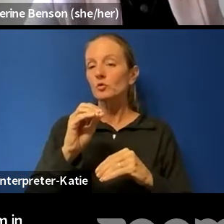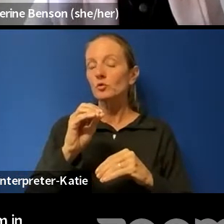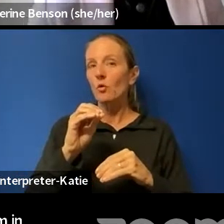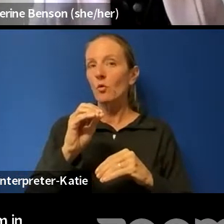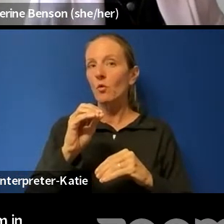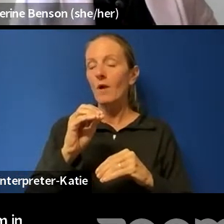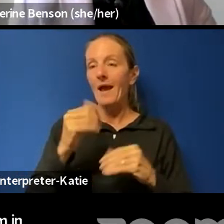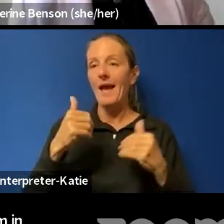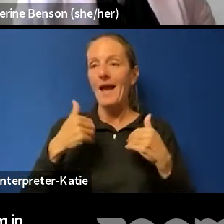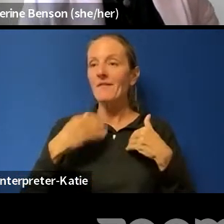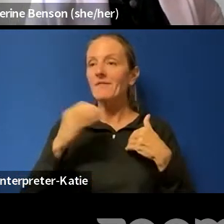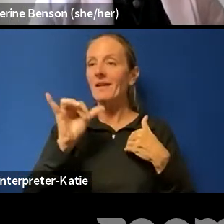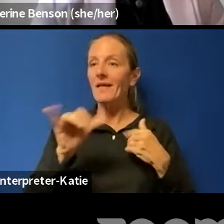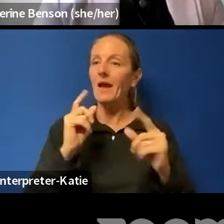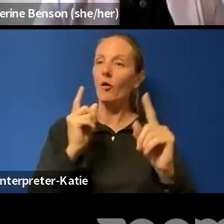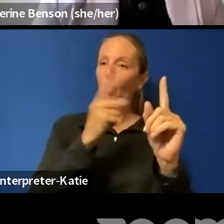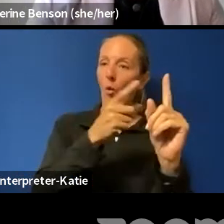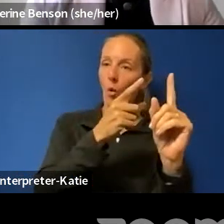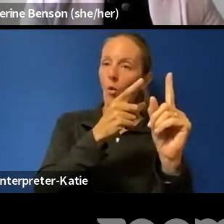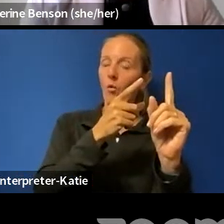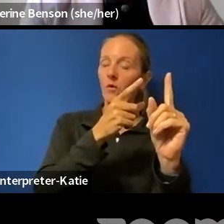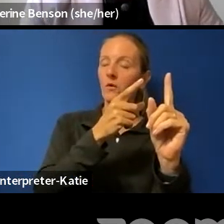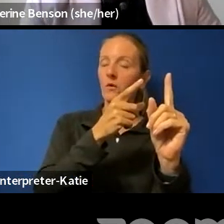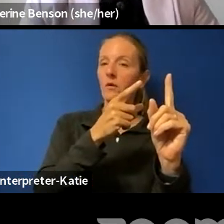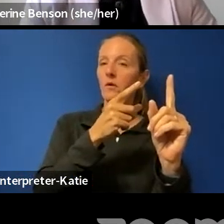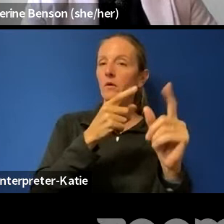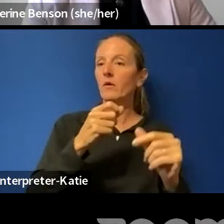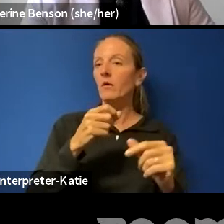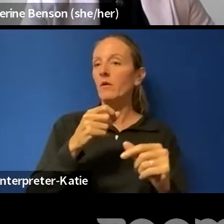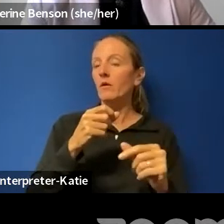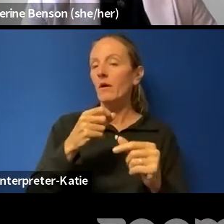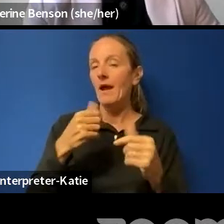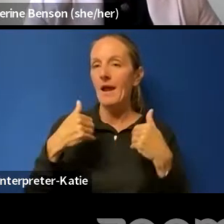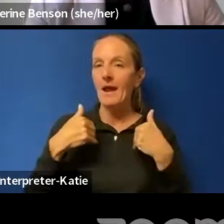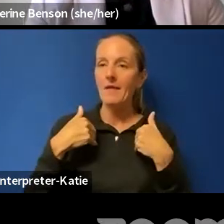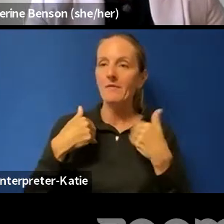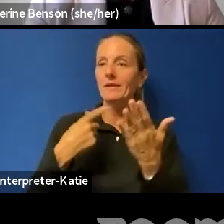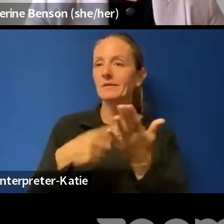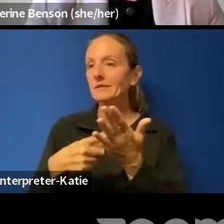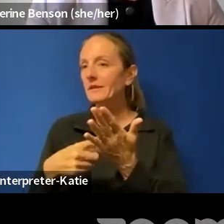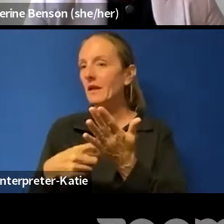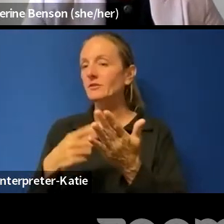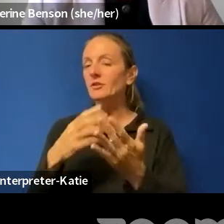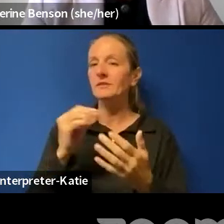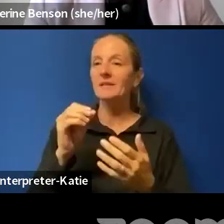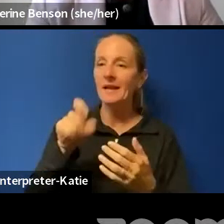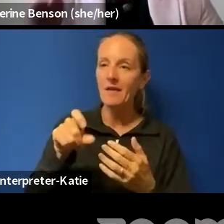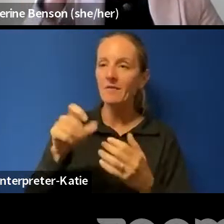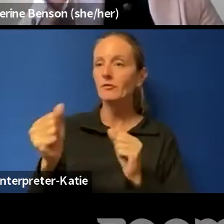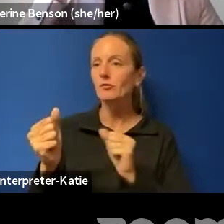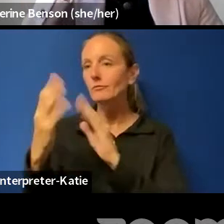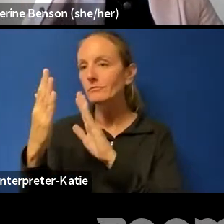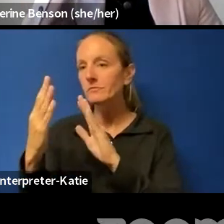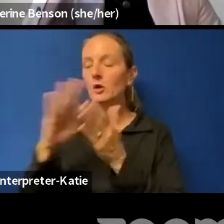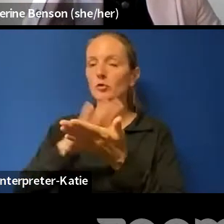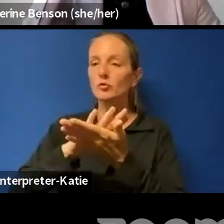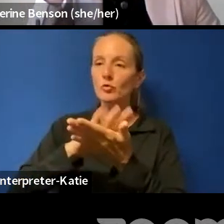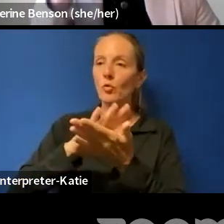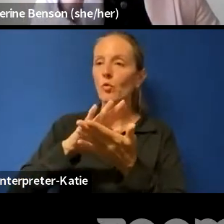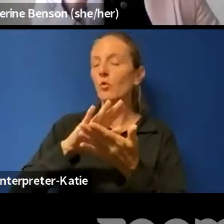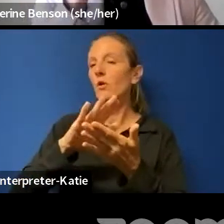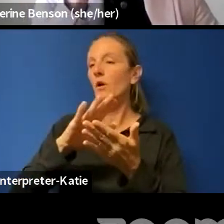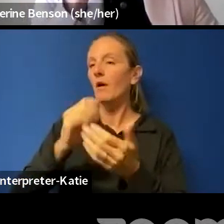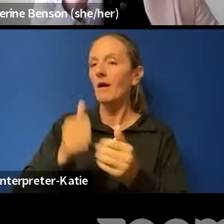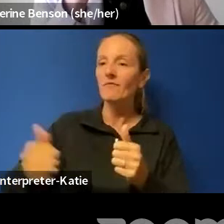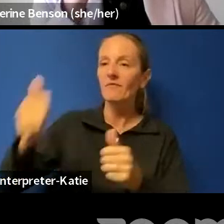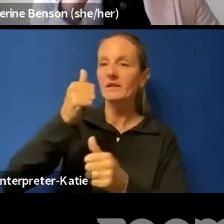and having to, to have, have discussions and conversations and face school officials from, uh, a vice principal all the way up to